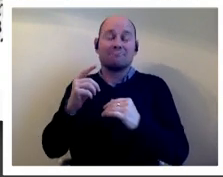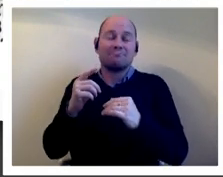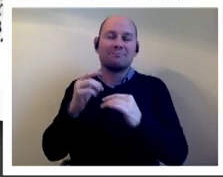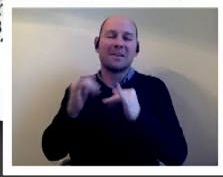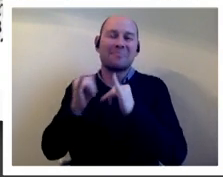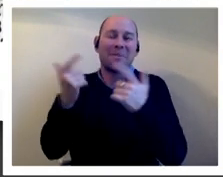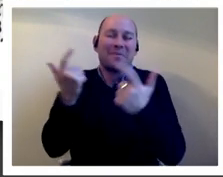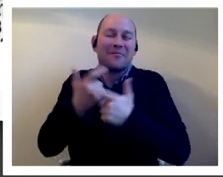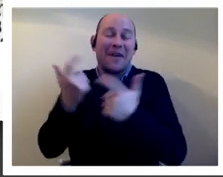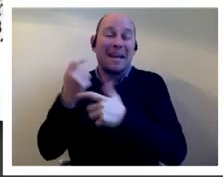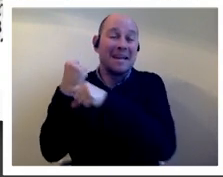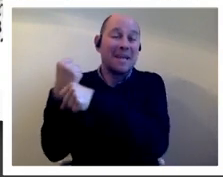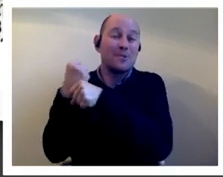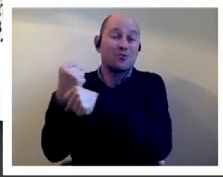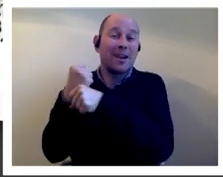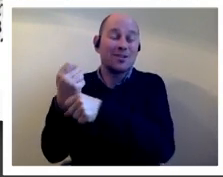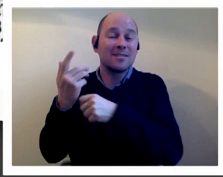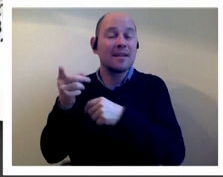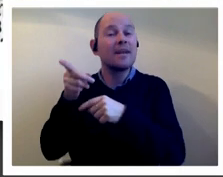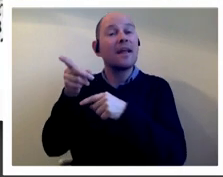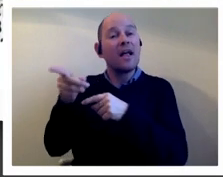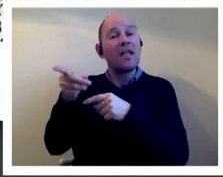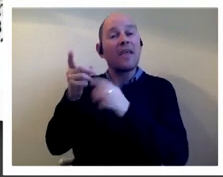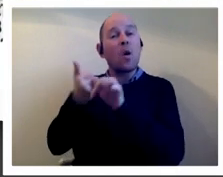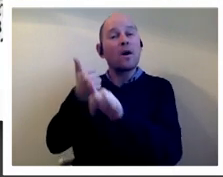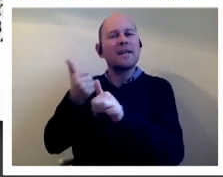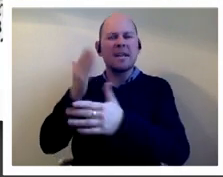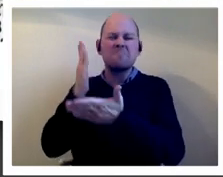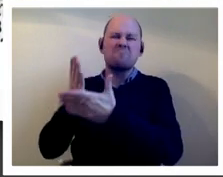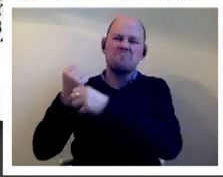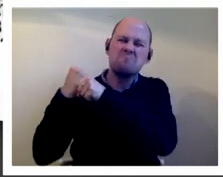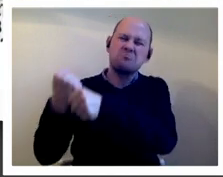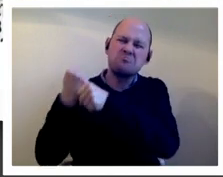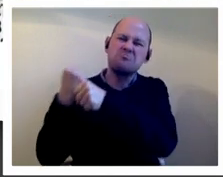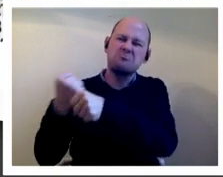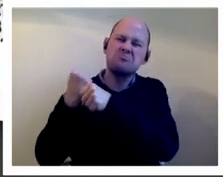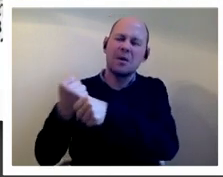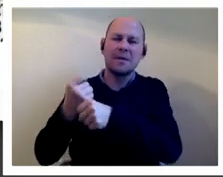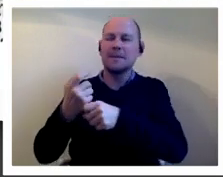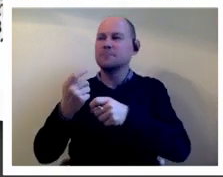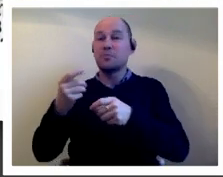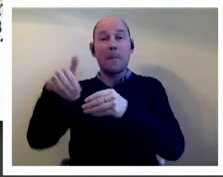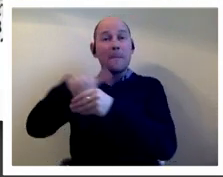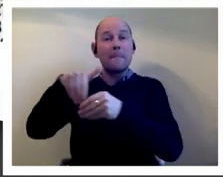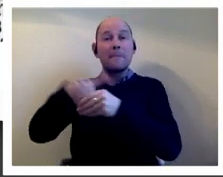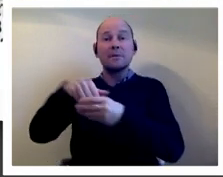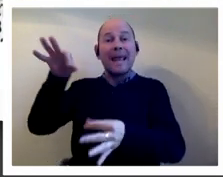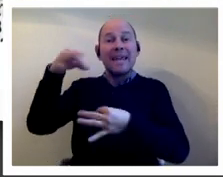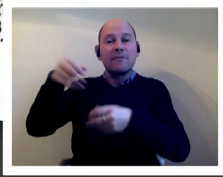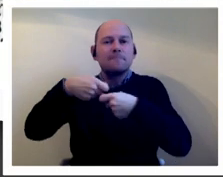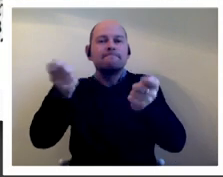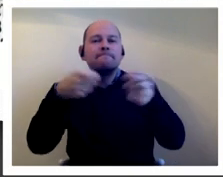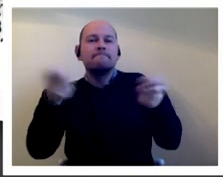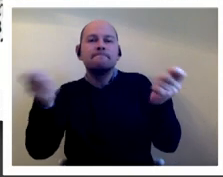and provocative now outrage was an organization of protest their members distributed leaflets about gay sex education outside